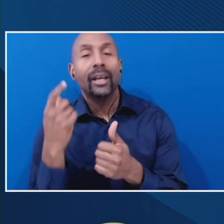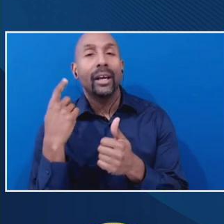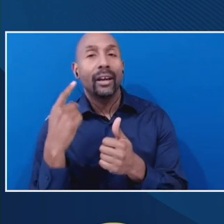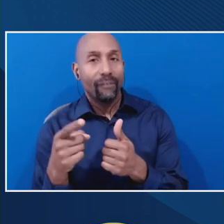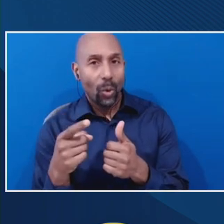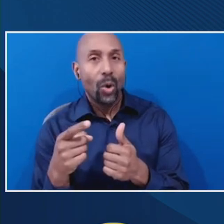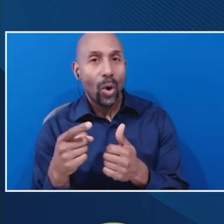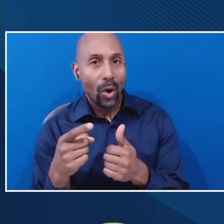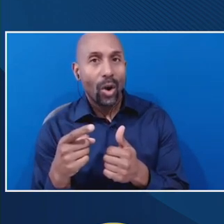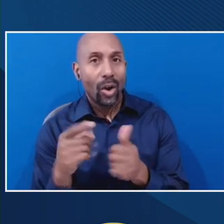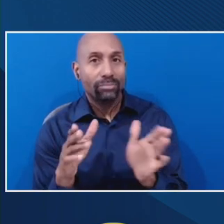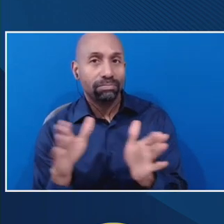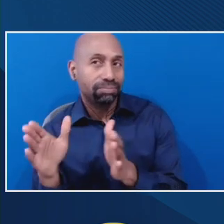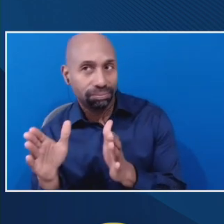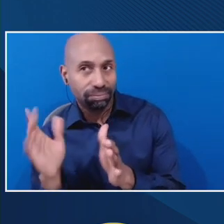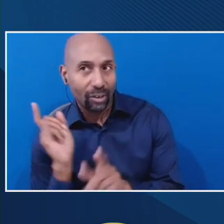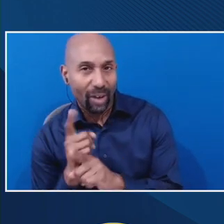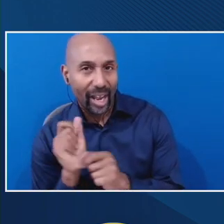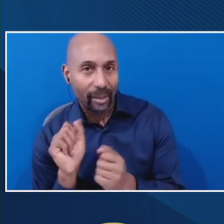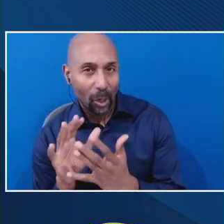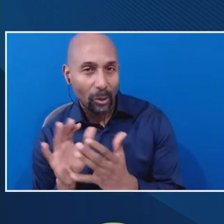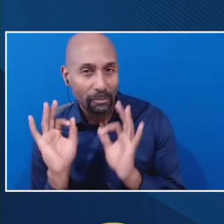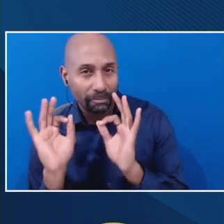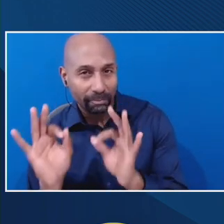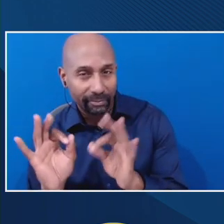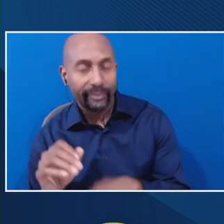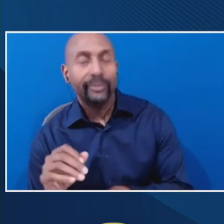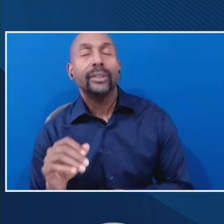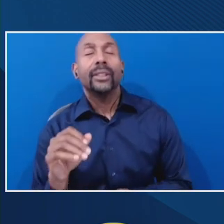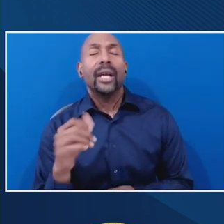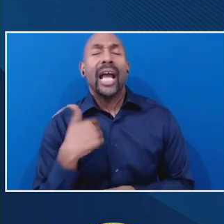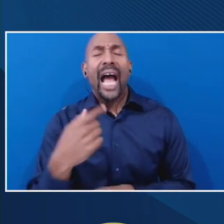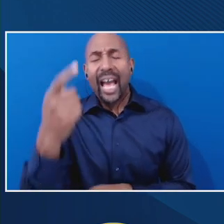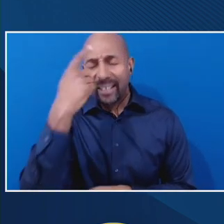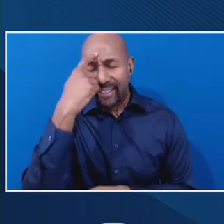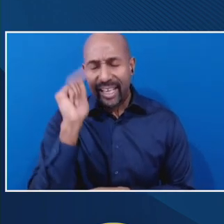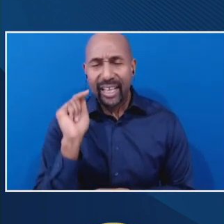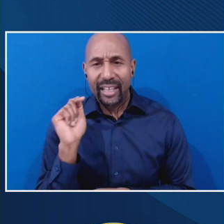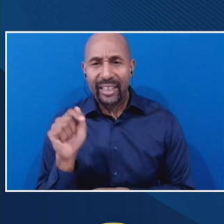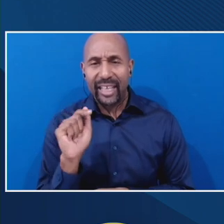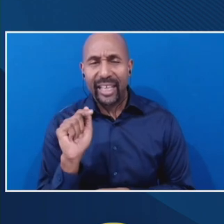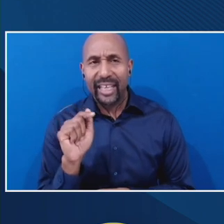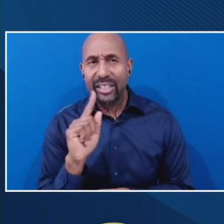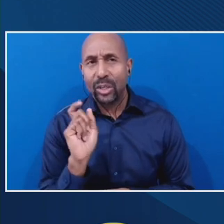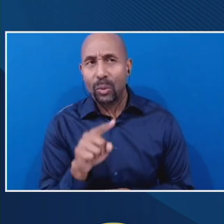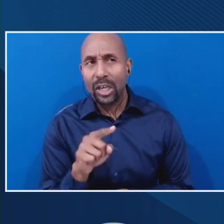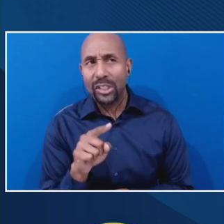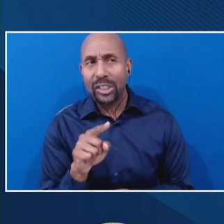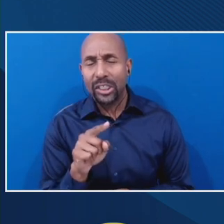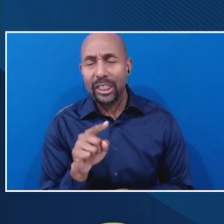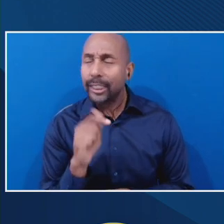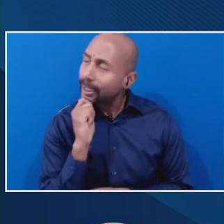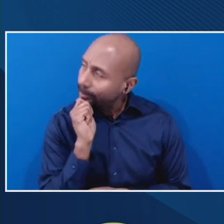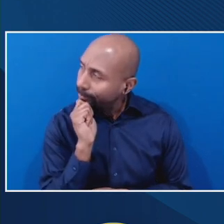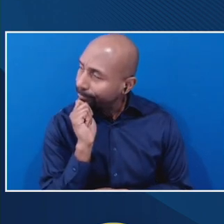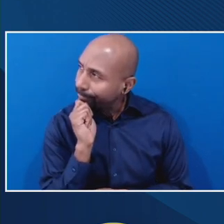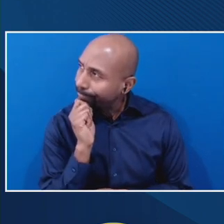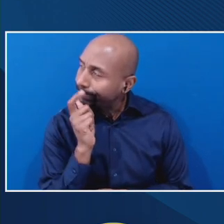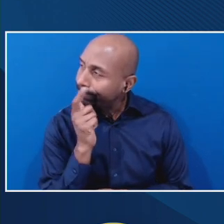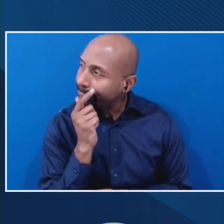in that right direction. Uh, and I think, uh, this question might've just been brought up, um,